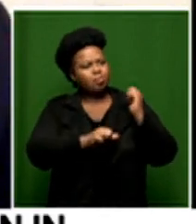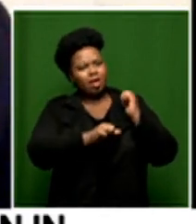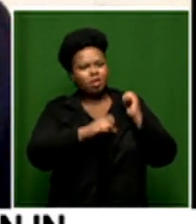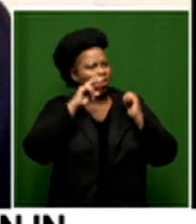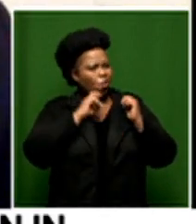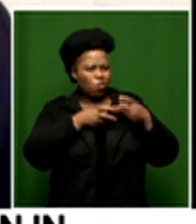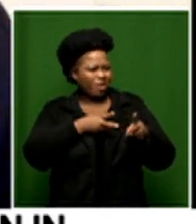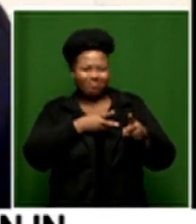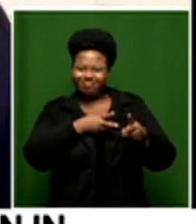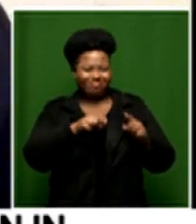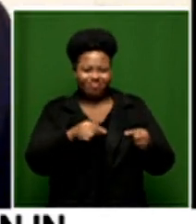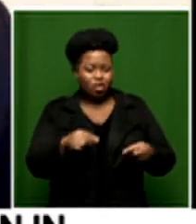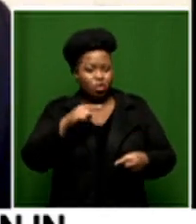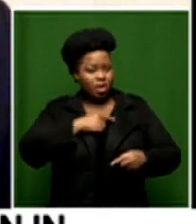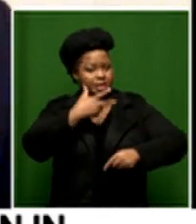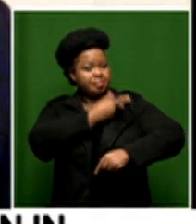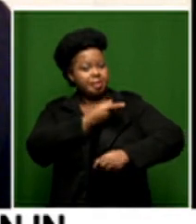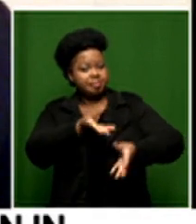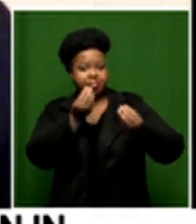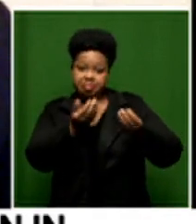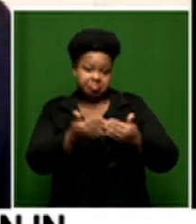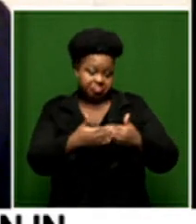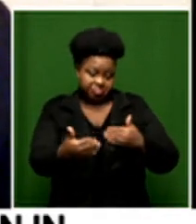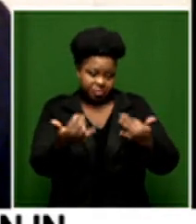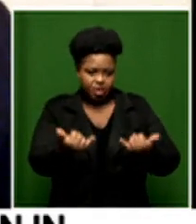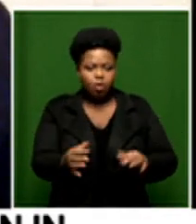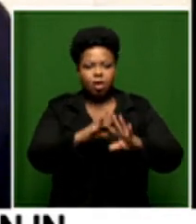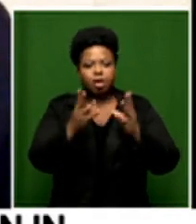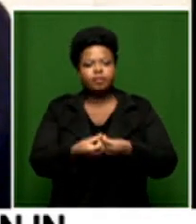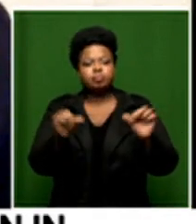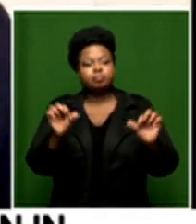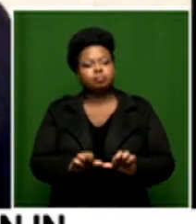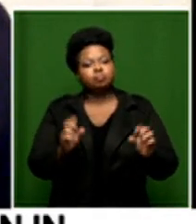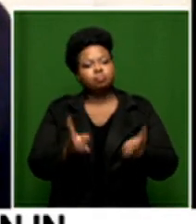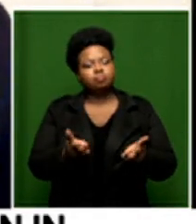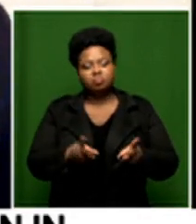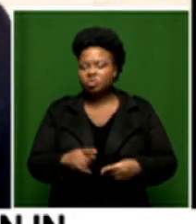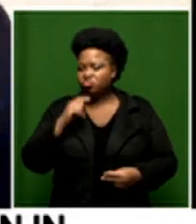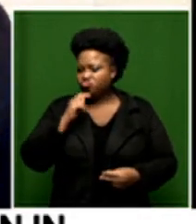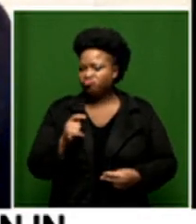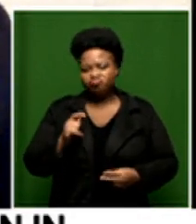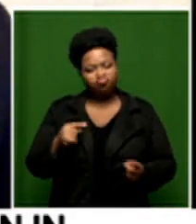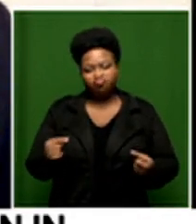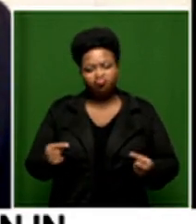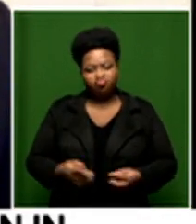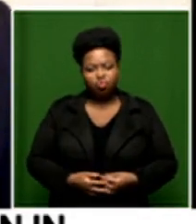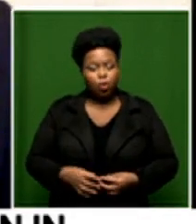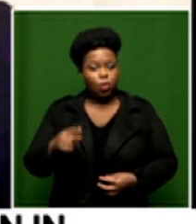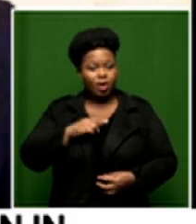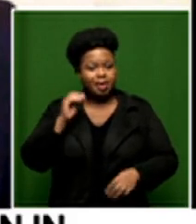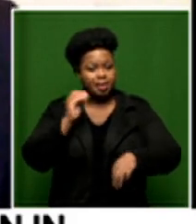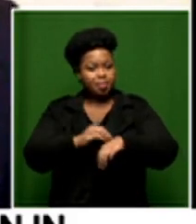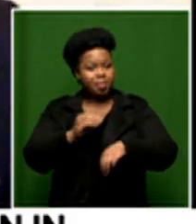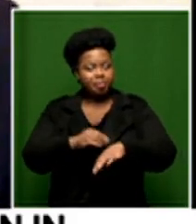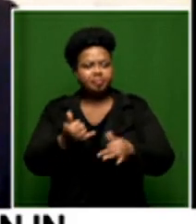way things were once we all get vaccinated and whenever that may be that we go back to the way things were we can't do that the problem is